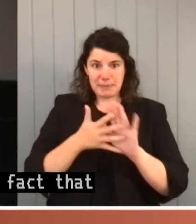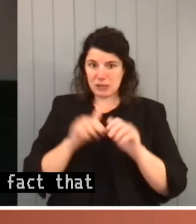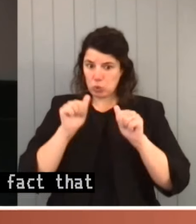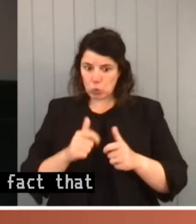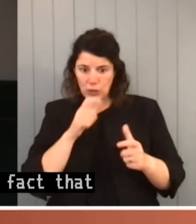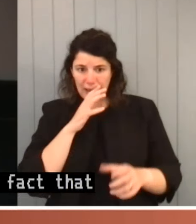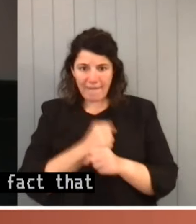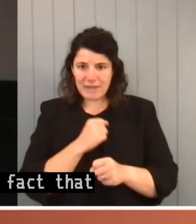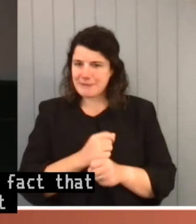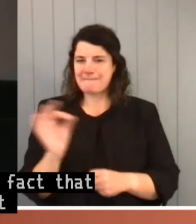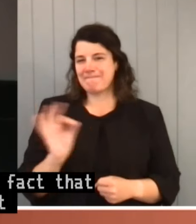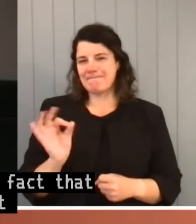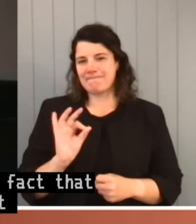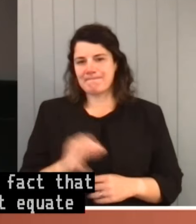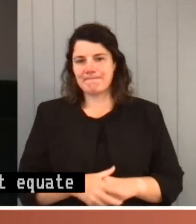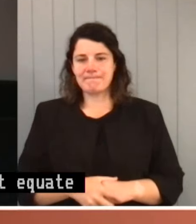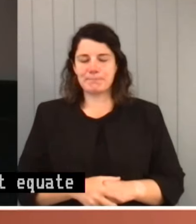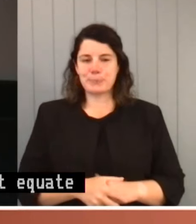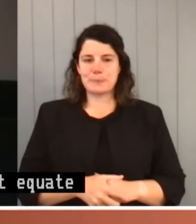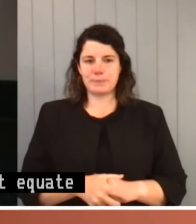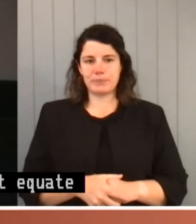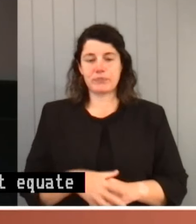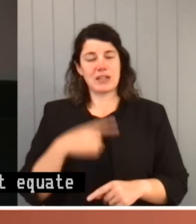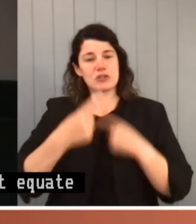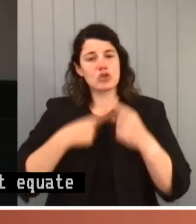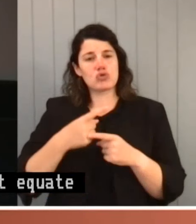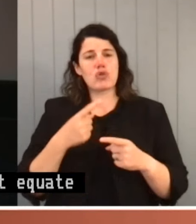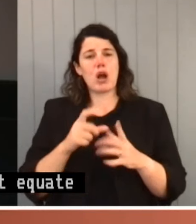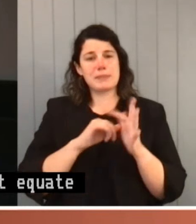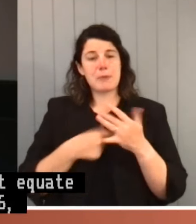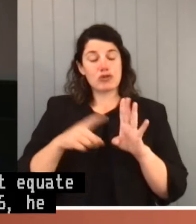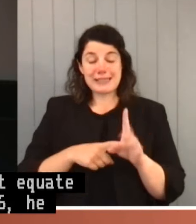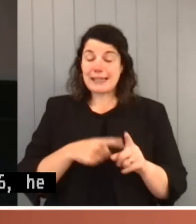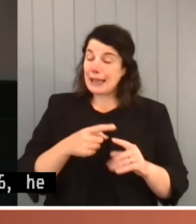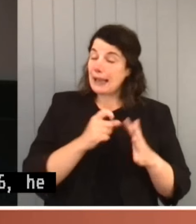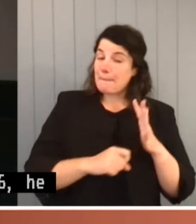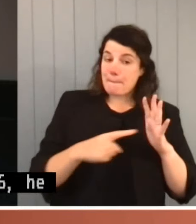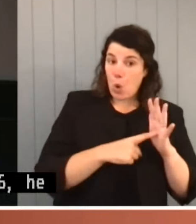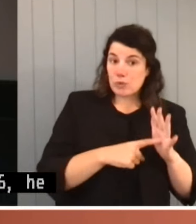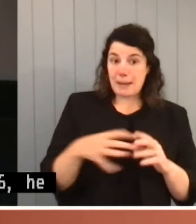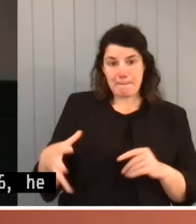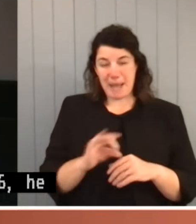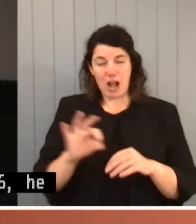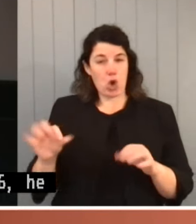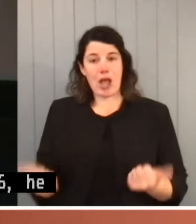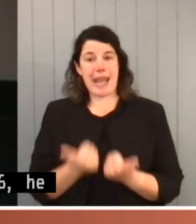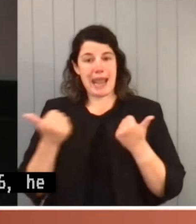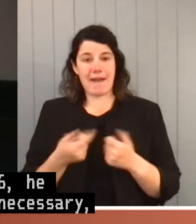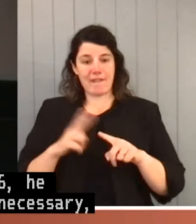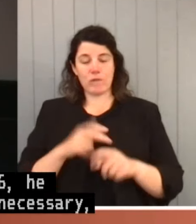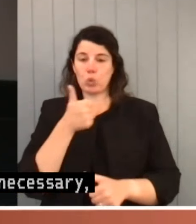In 2006, he described democracy as a necessary but not sufficient condition of good government.